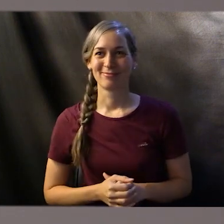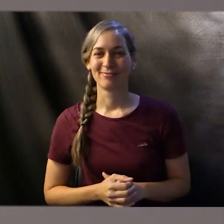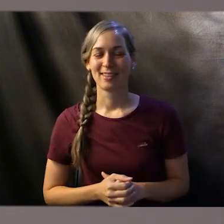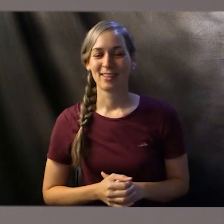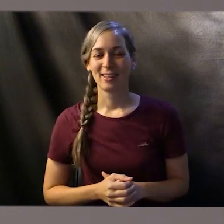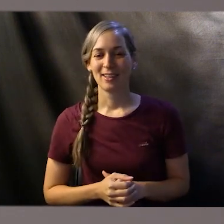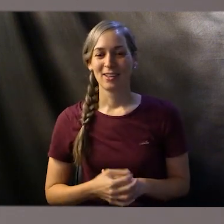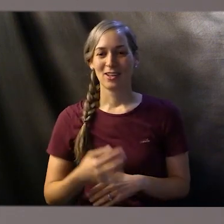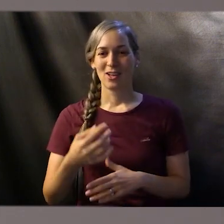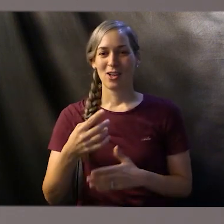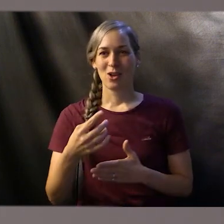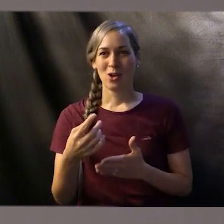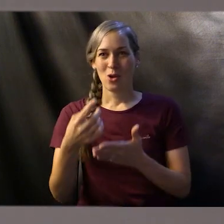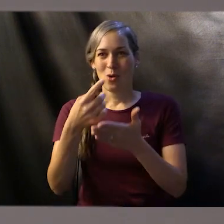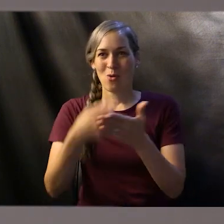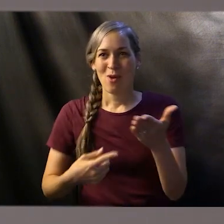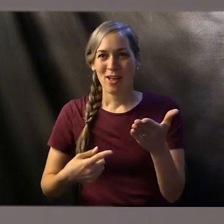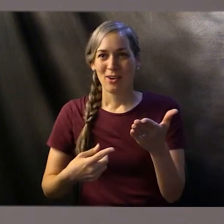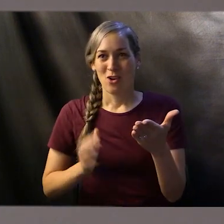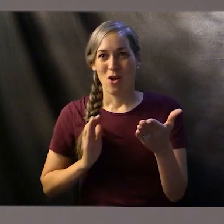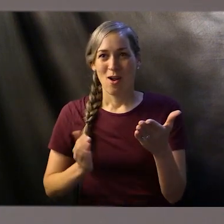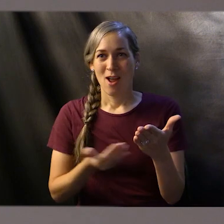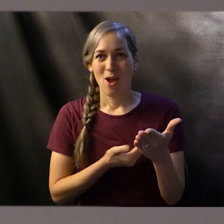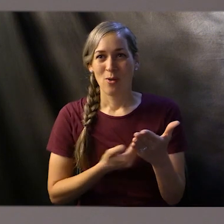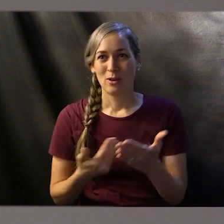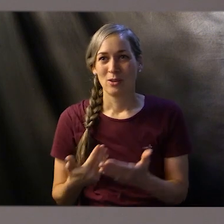What are responsibilities that you have?